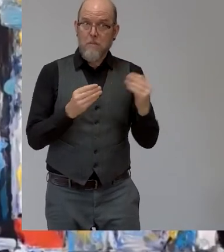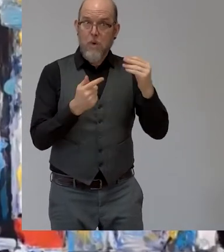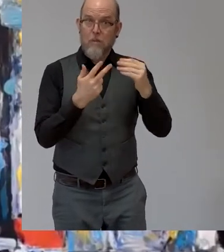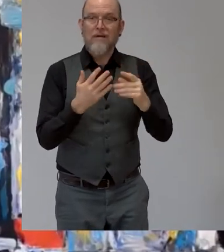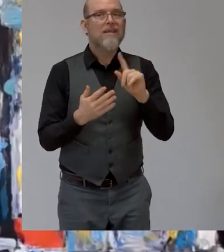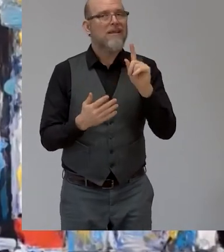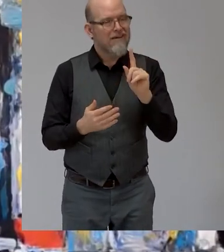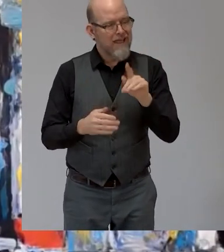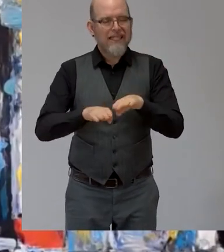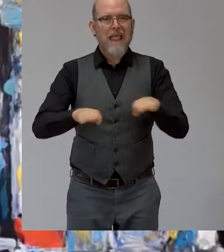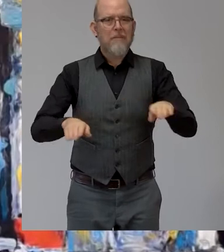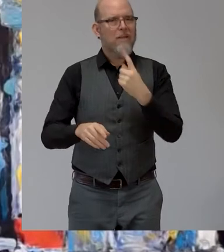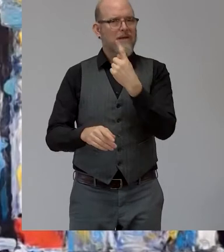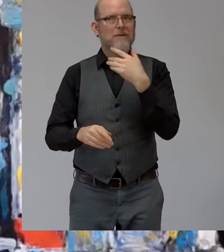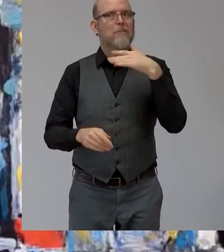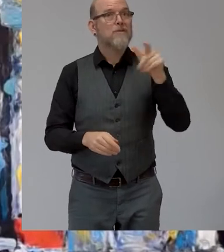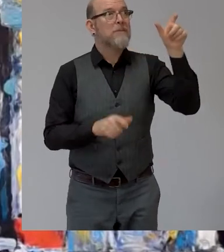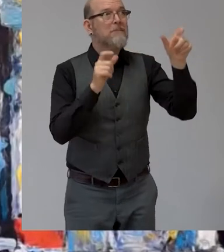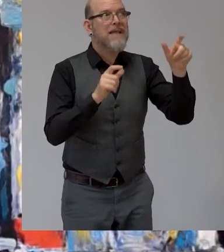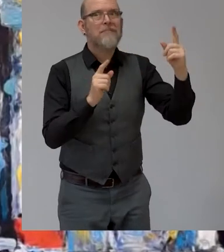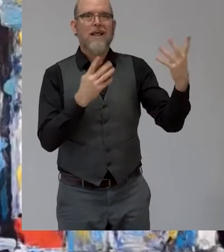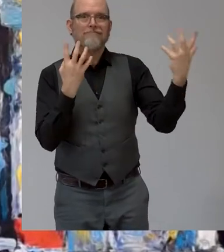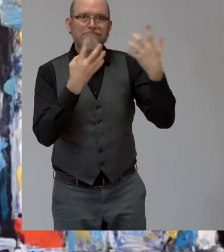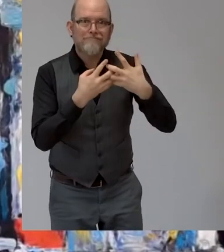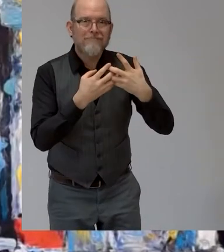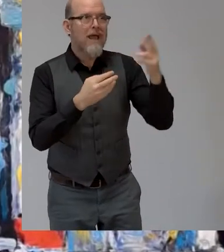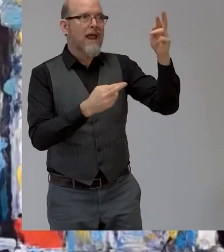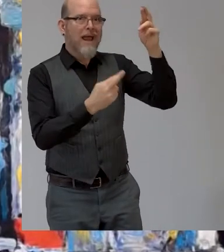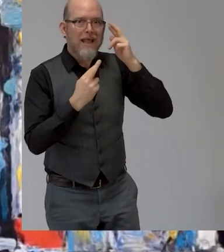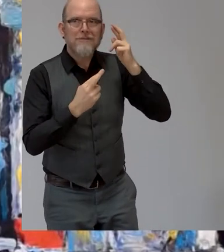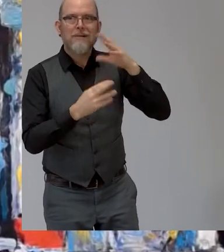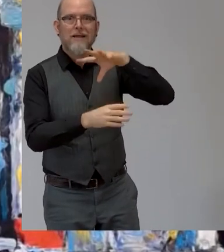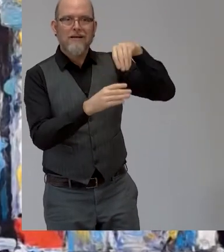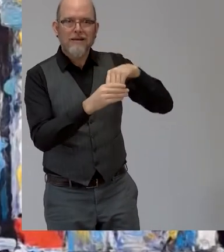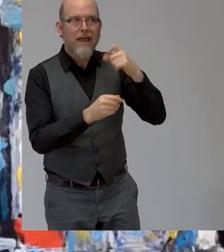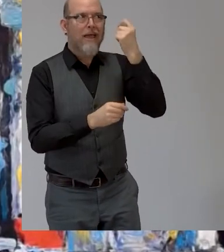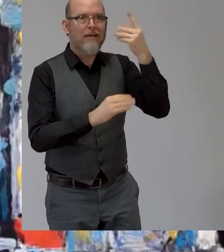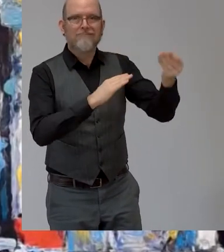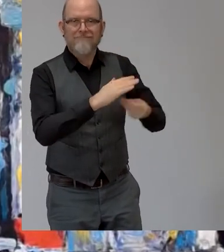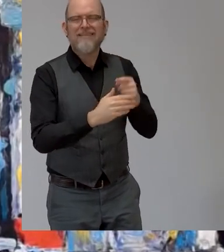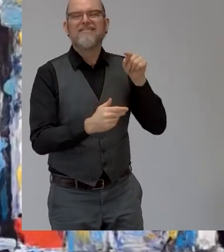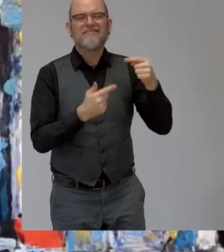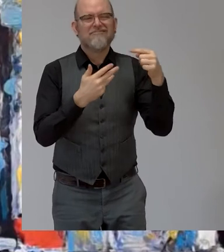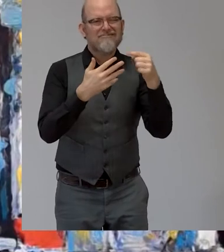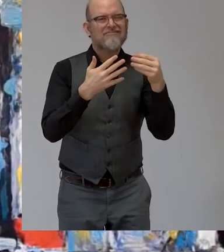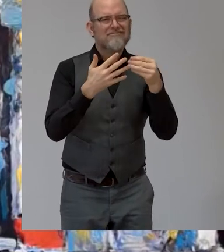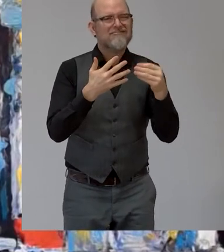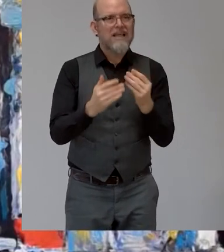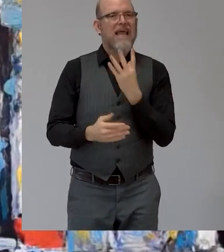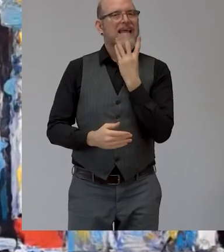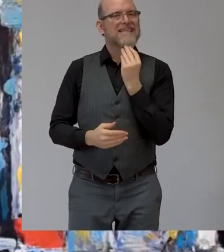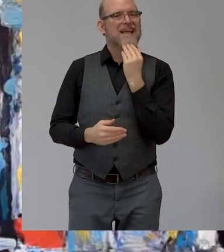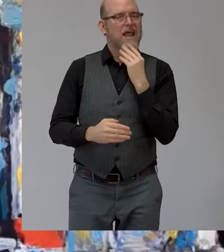and i think that one of the things that access israel truly believes in uh is uh making sure